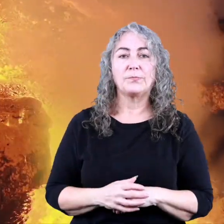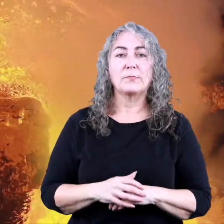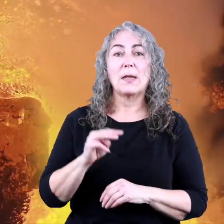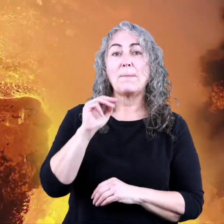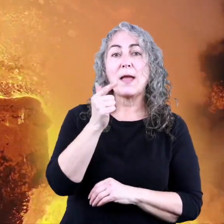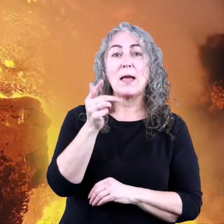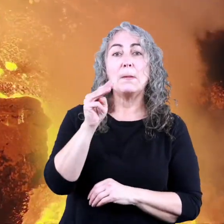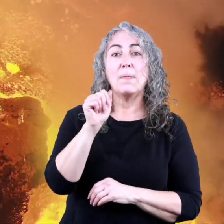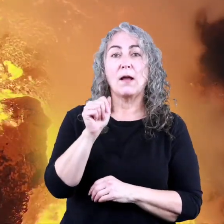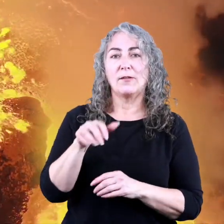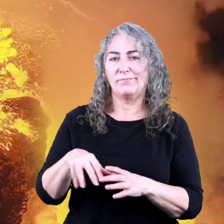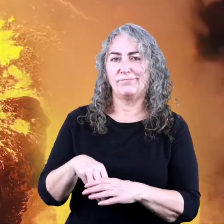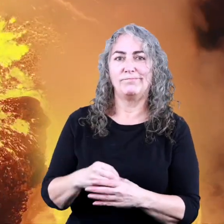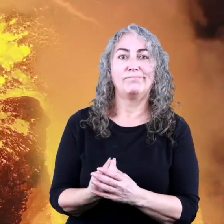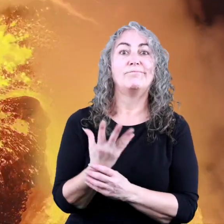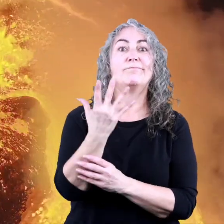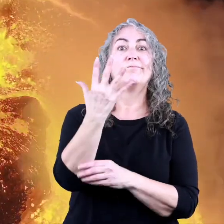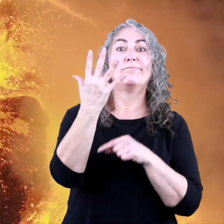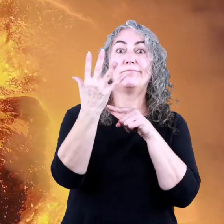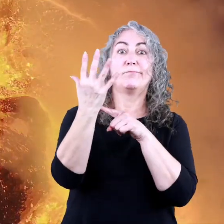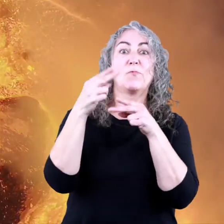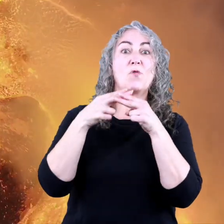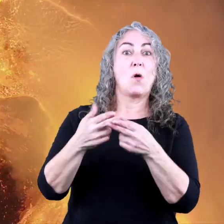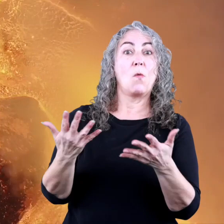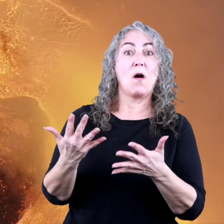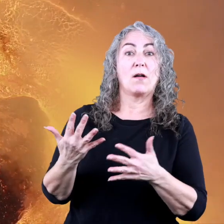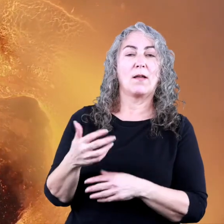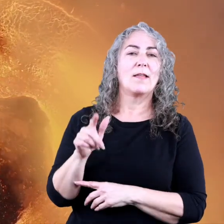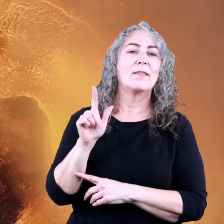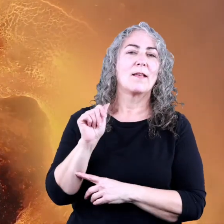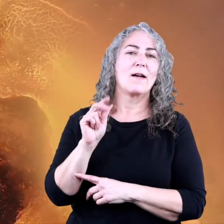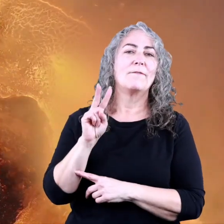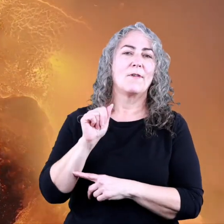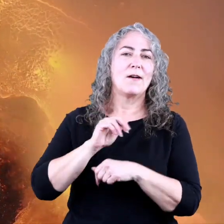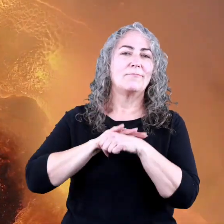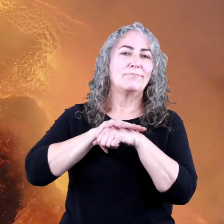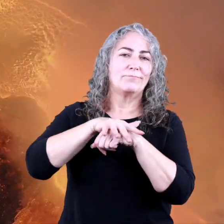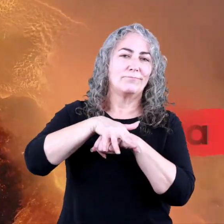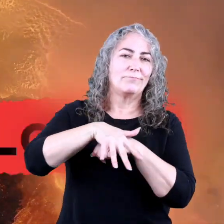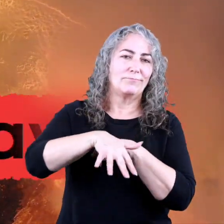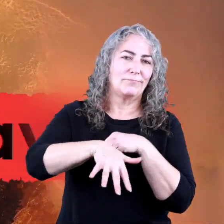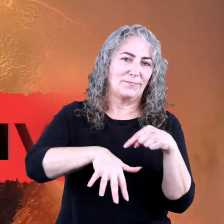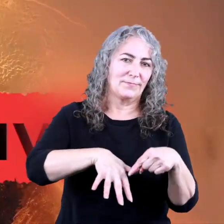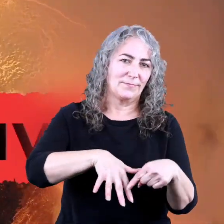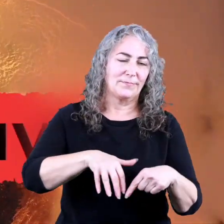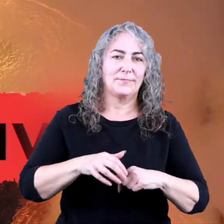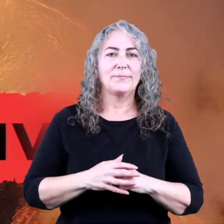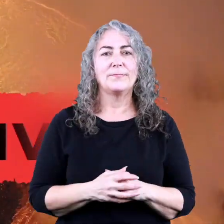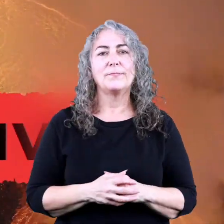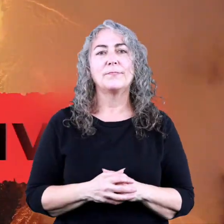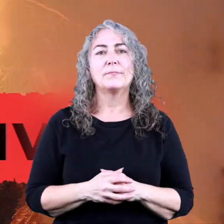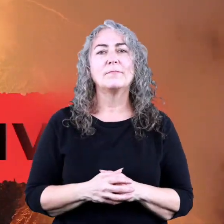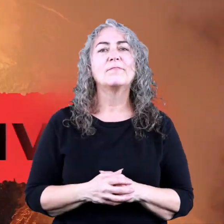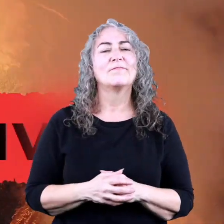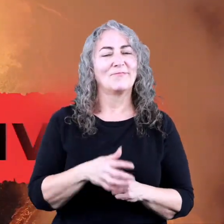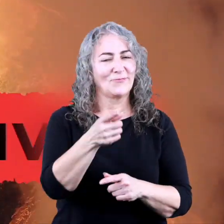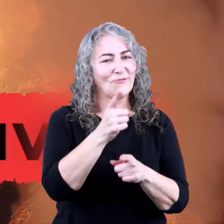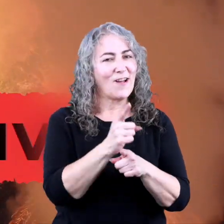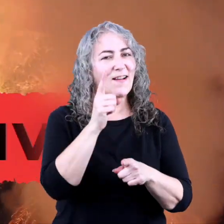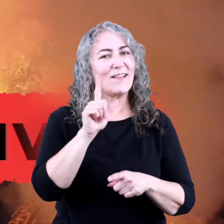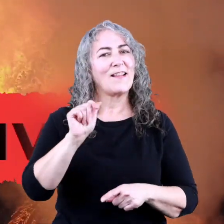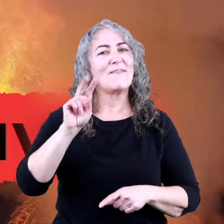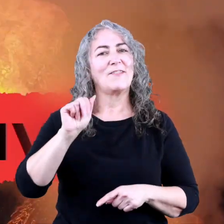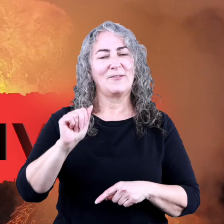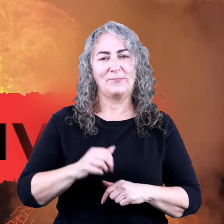When magma leaves the volcano, can you guess what it is called? If you said lava, you are